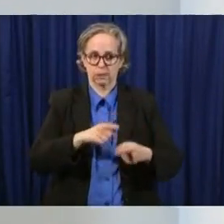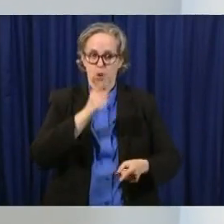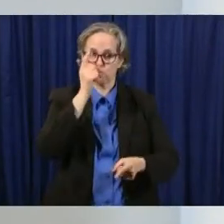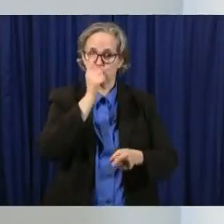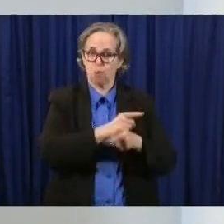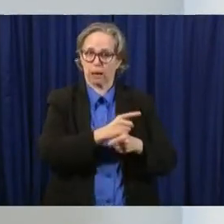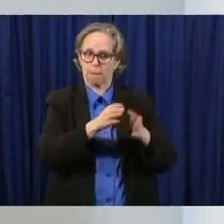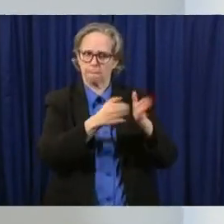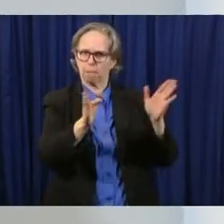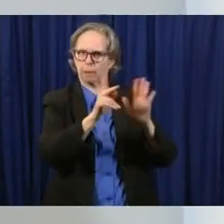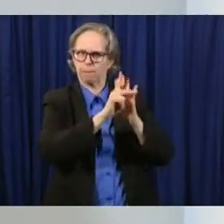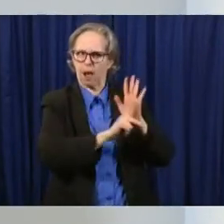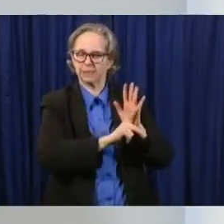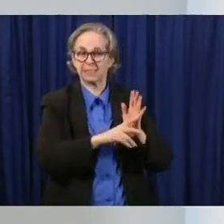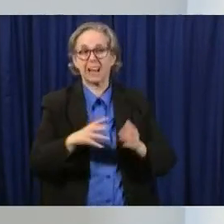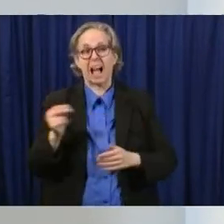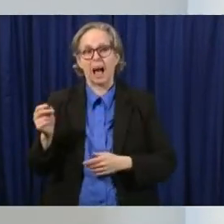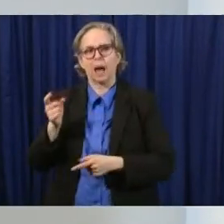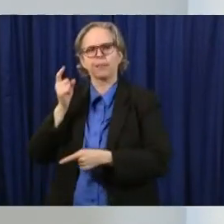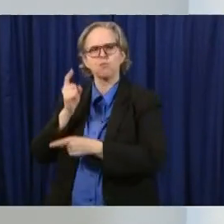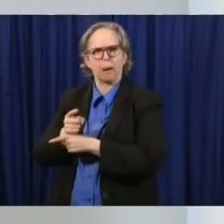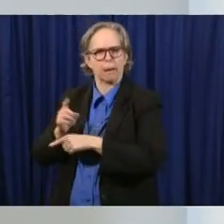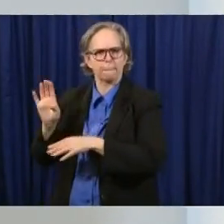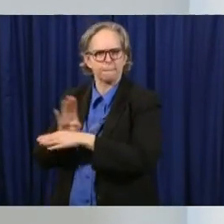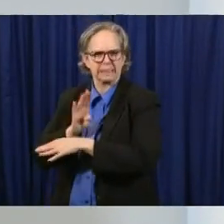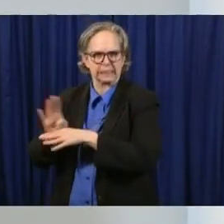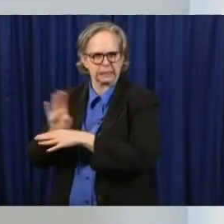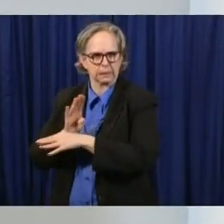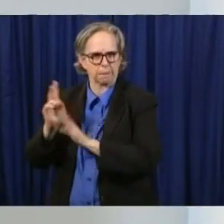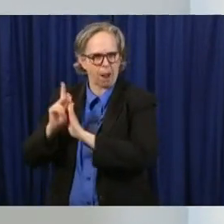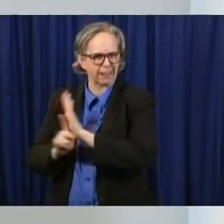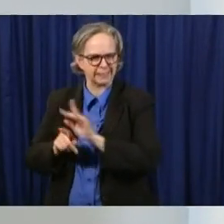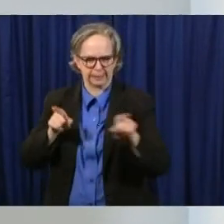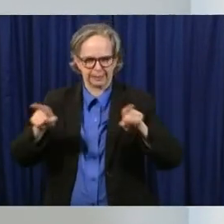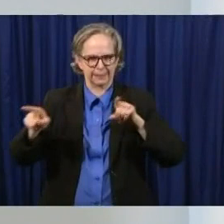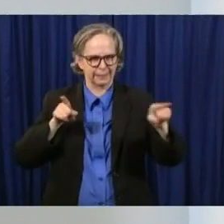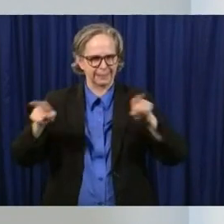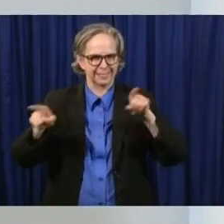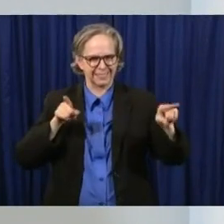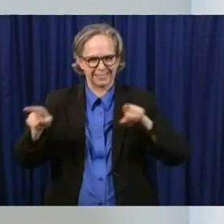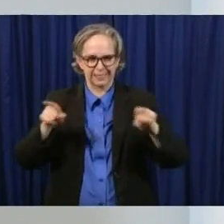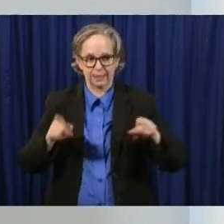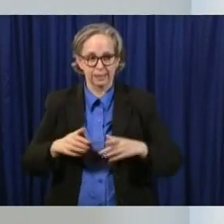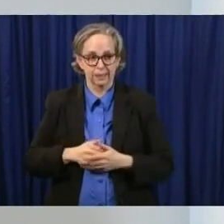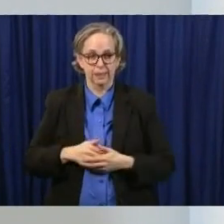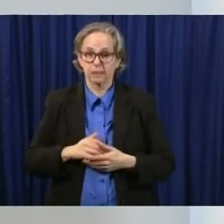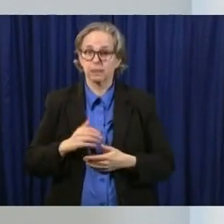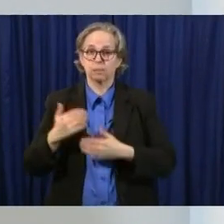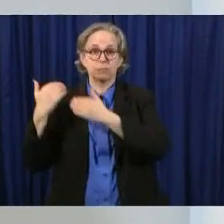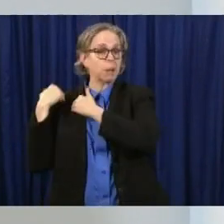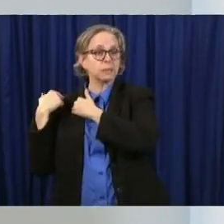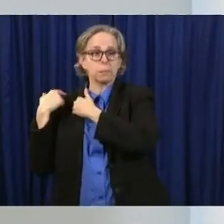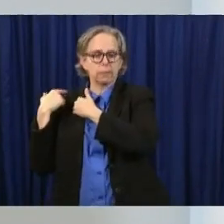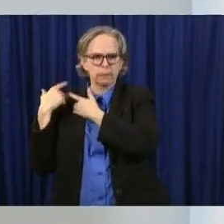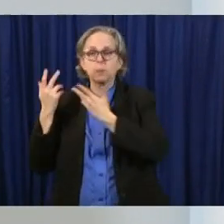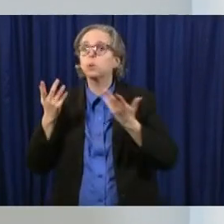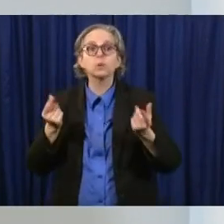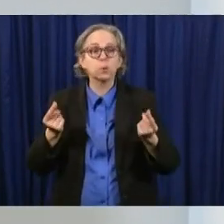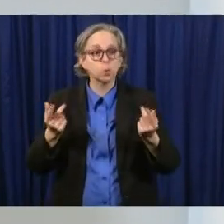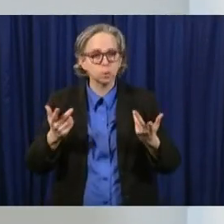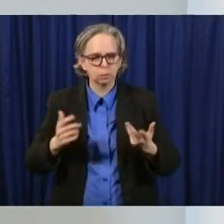the right business policy and our our responsibility is to come up with the right public policy to provide for